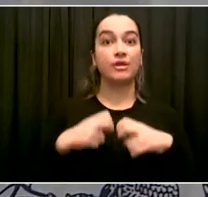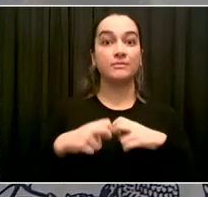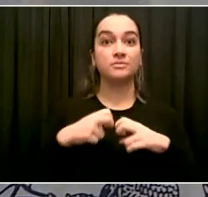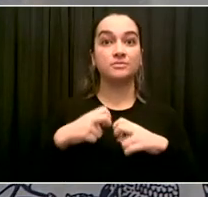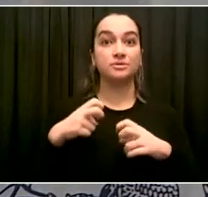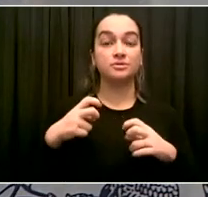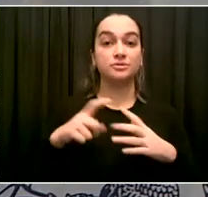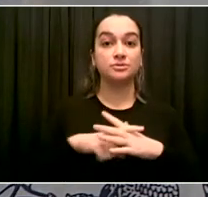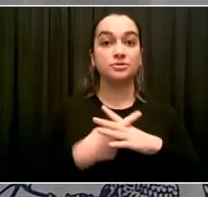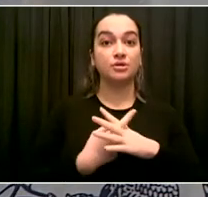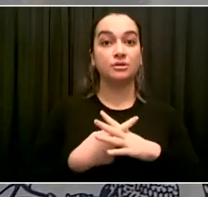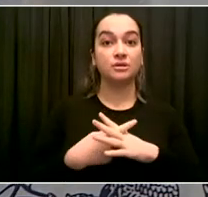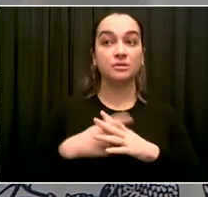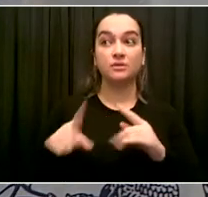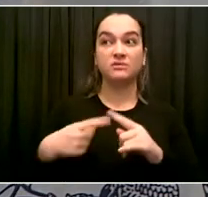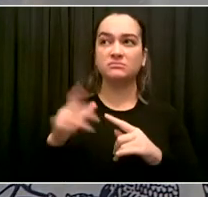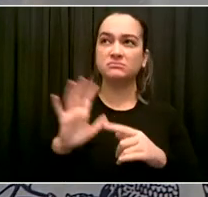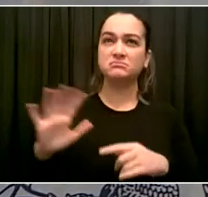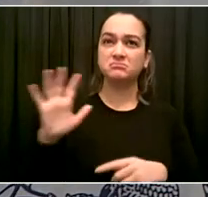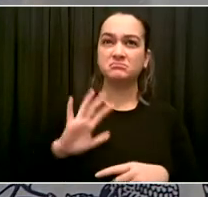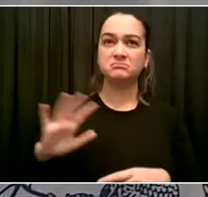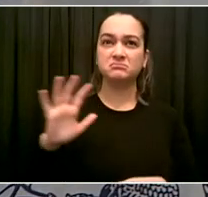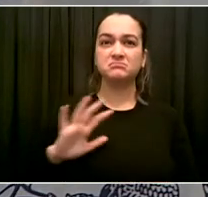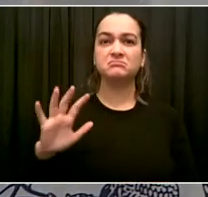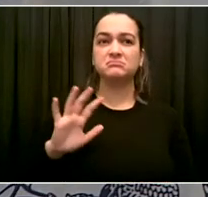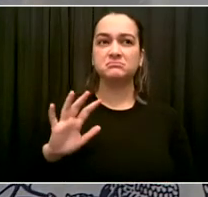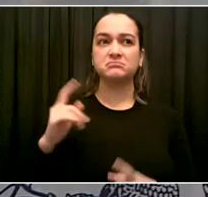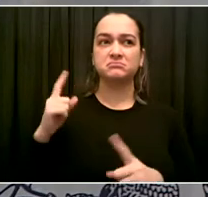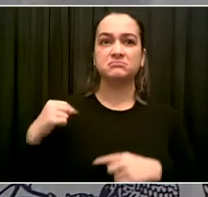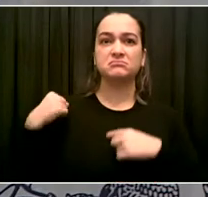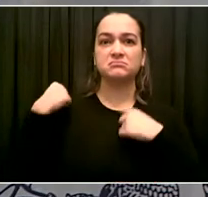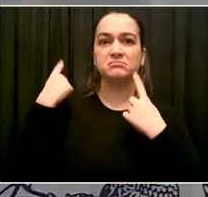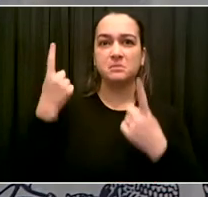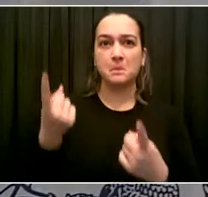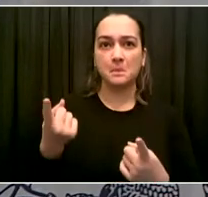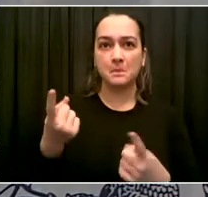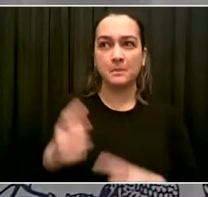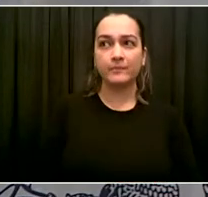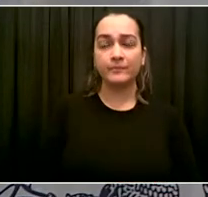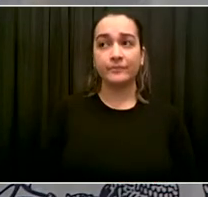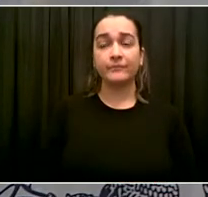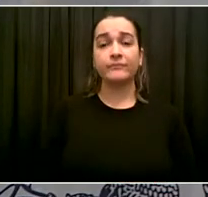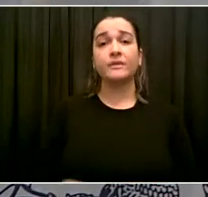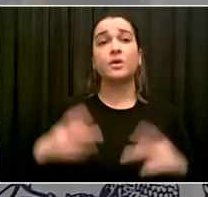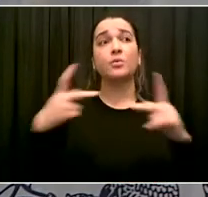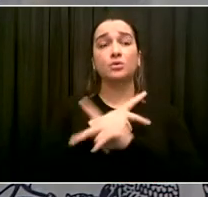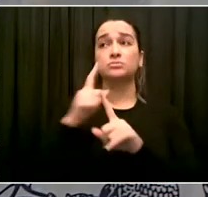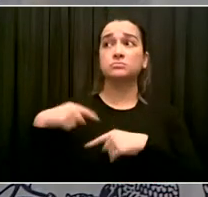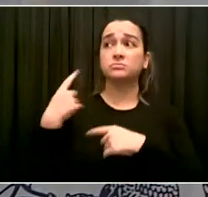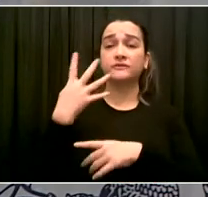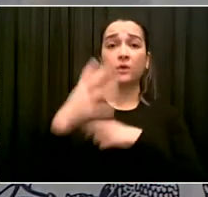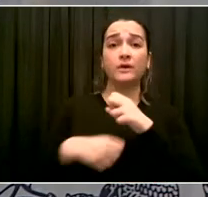Trump. That is not a news flash. We know more and more hate speech has occurred. More and more people who are hateful have felt emboldened.